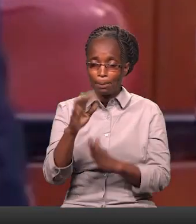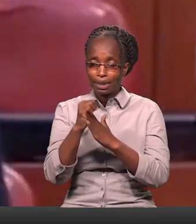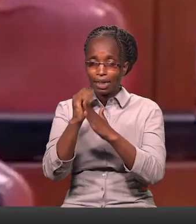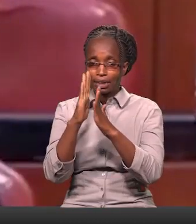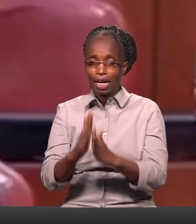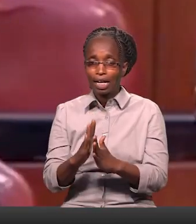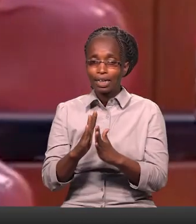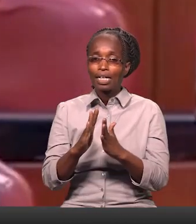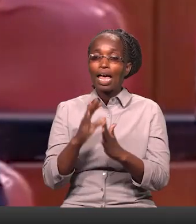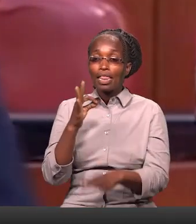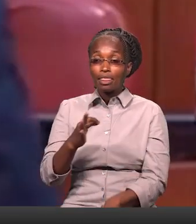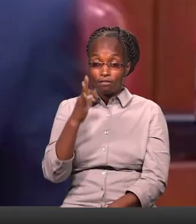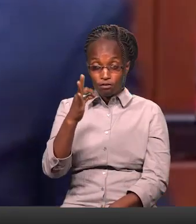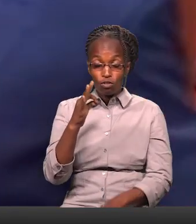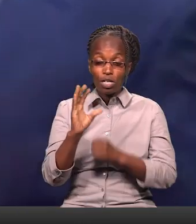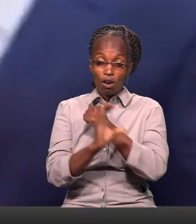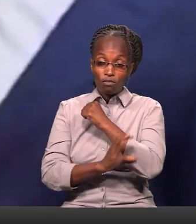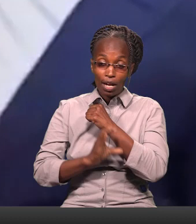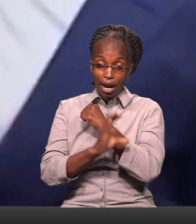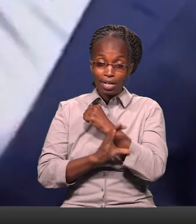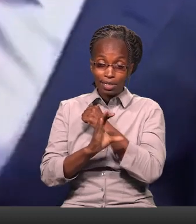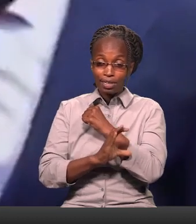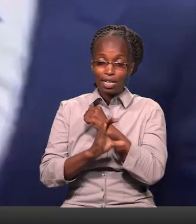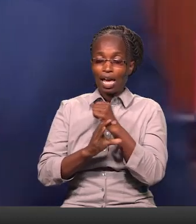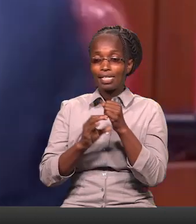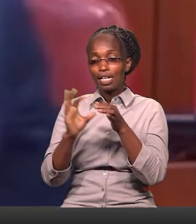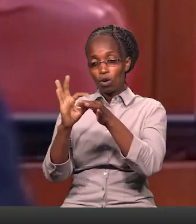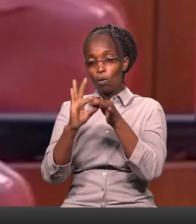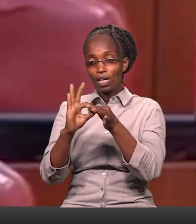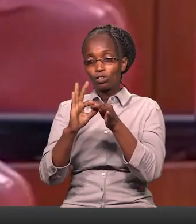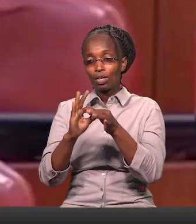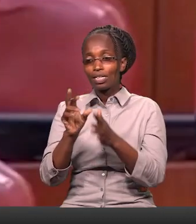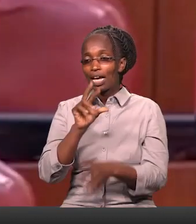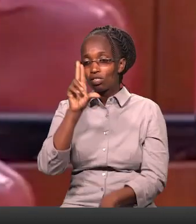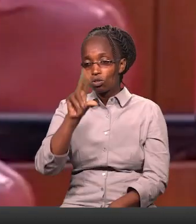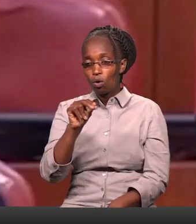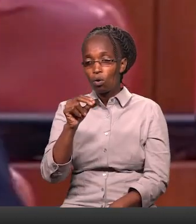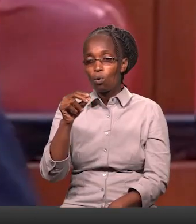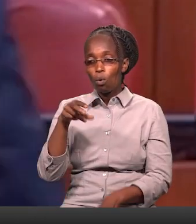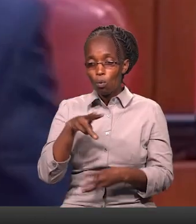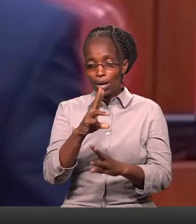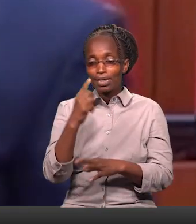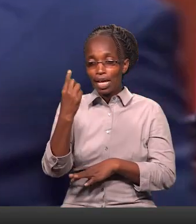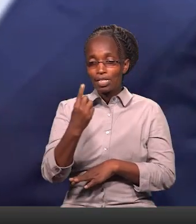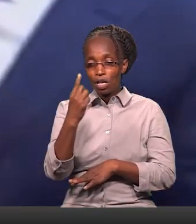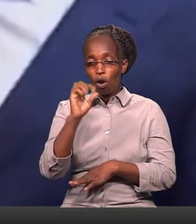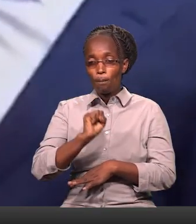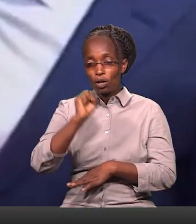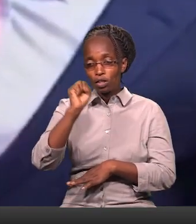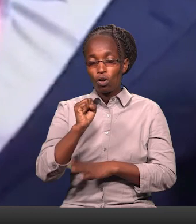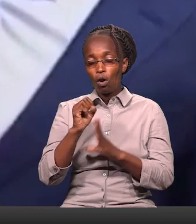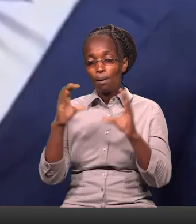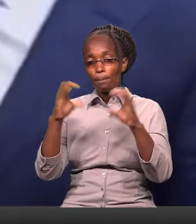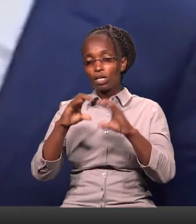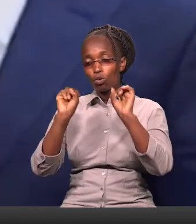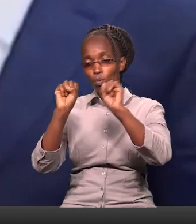And the future of this country, Mr. Speaker, is in the coalitions There's no way a single political party, Mr.